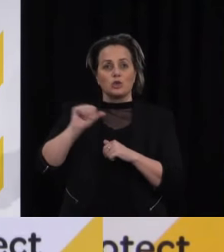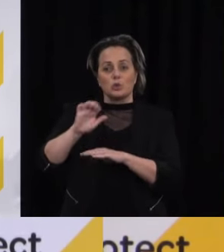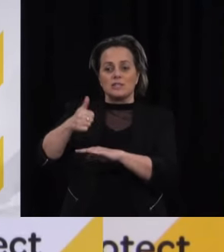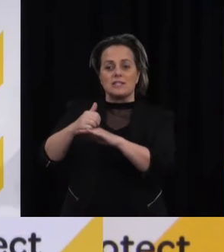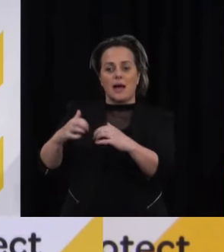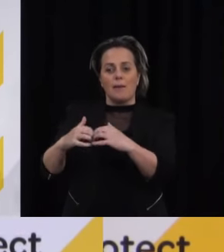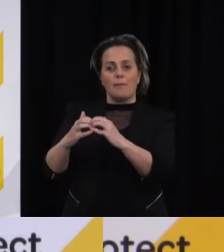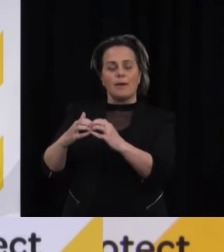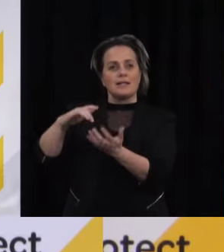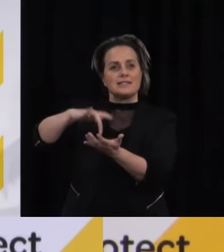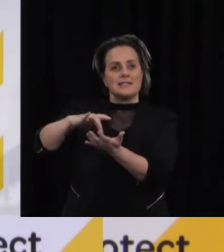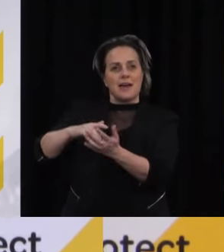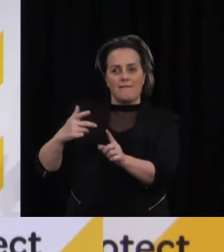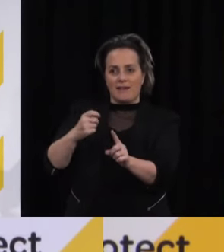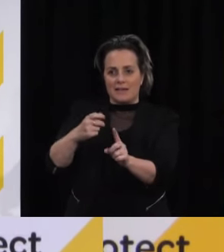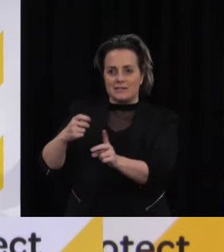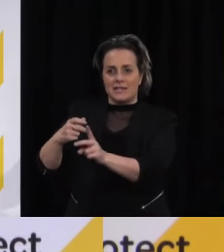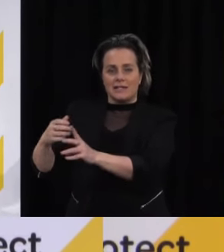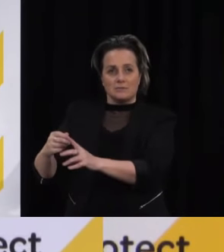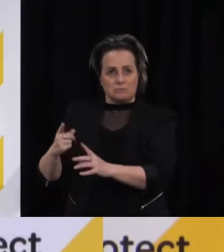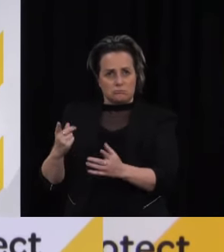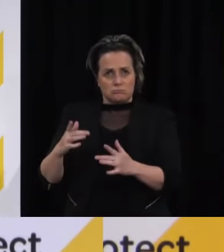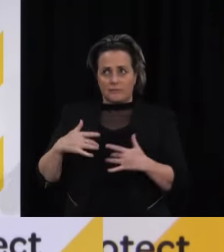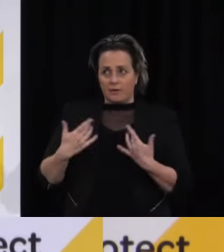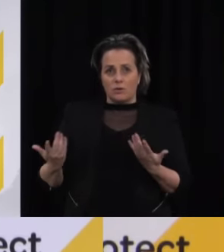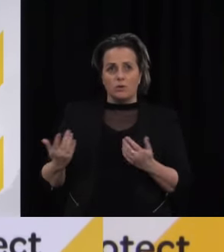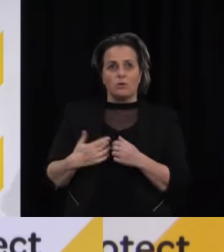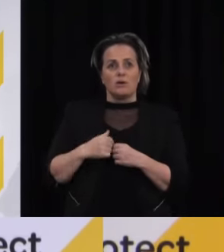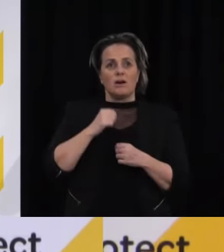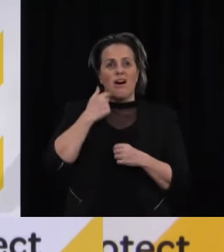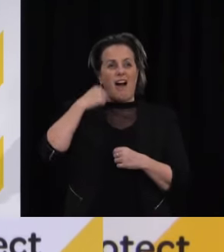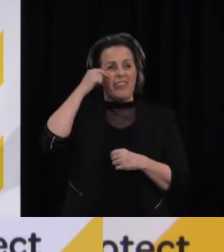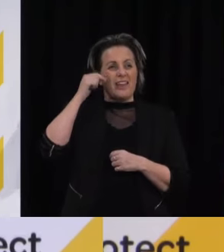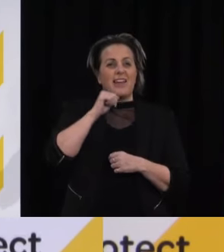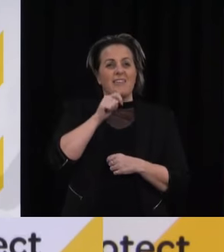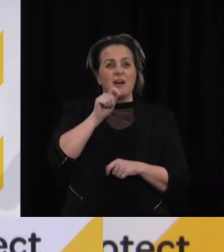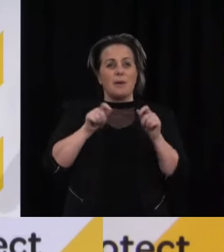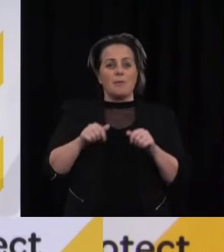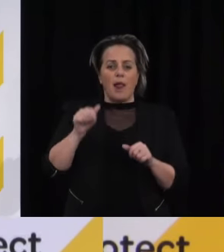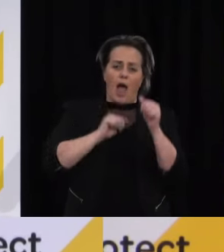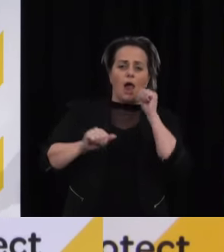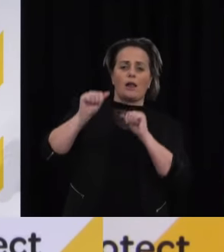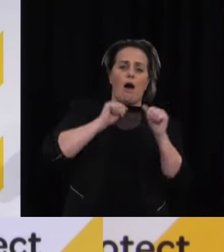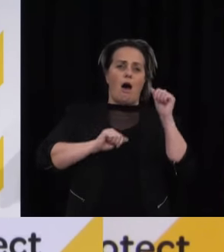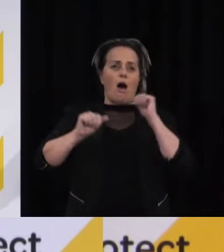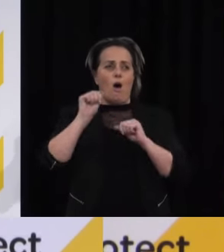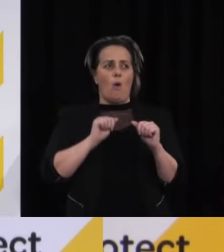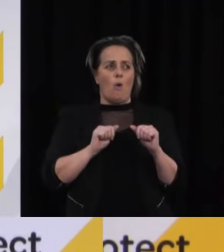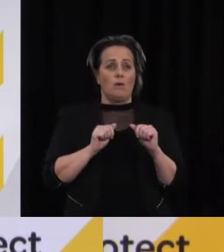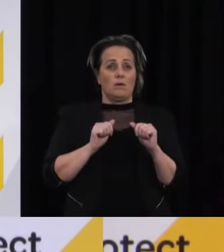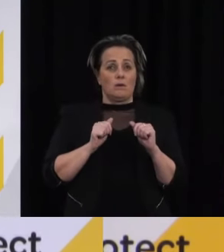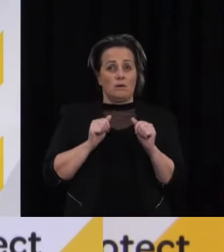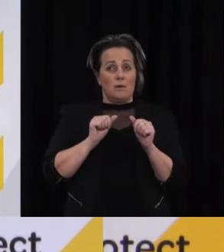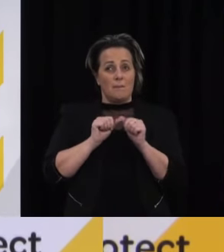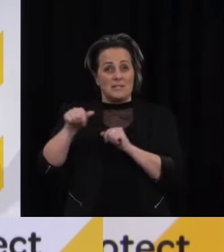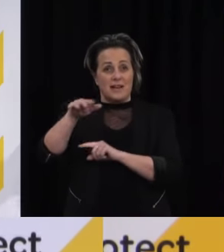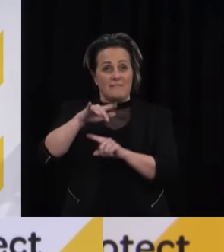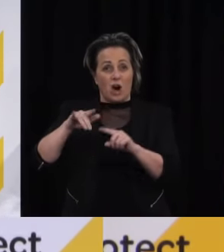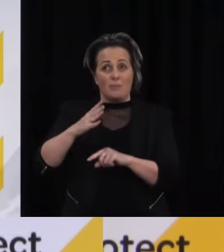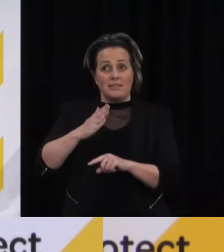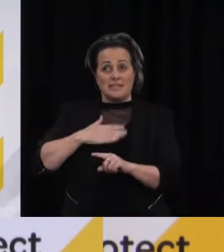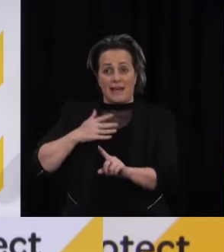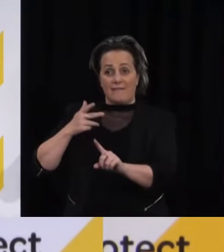that you guys would entertain? I'm not sure that when people are loaded up on alcohol, that that's necessarily the right environment to be safely